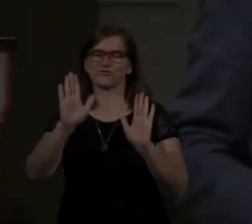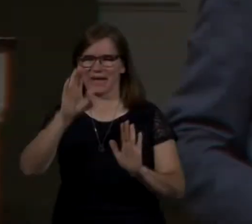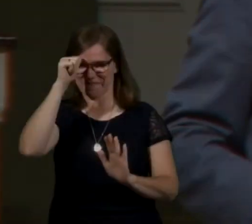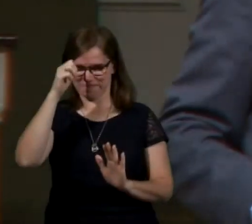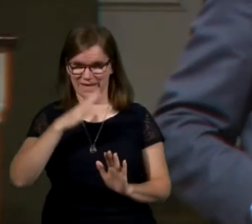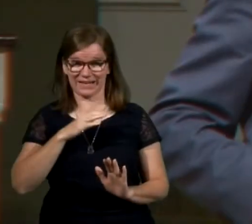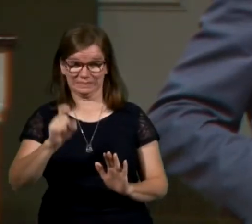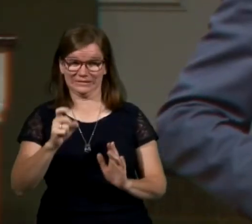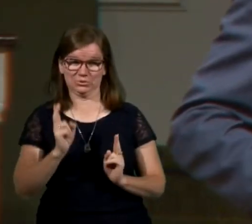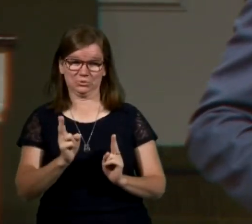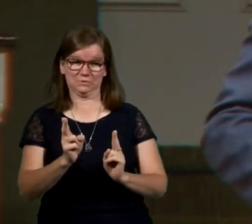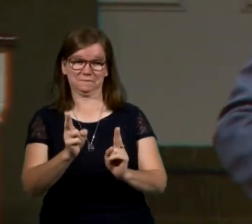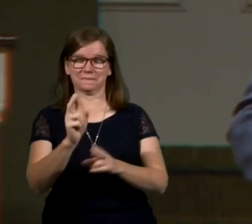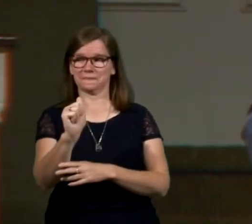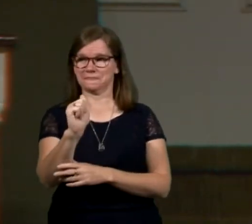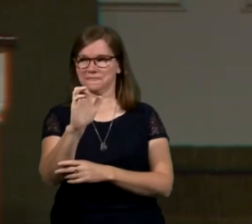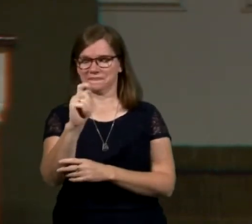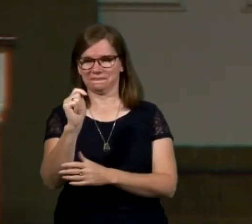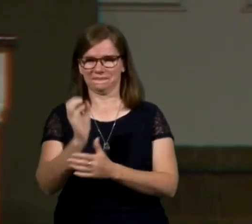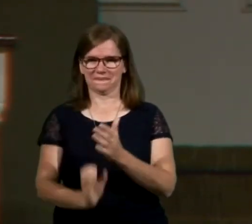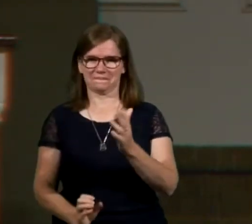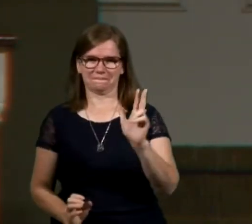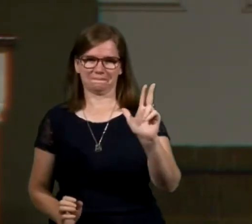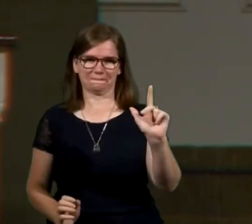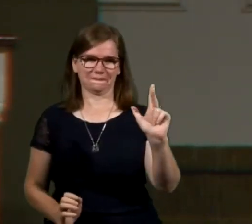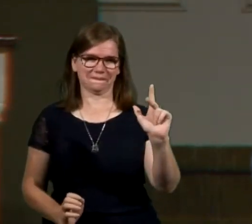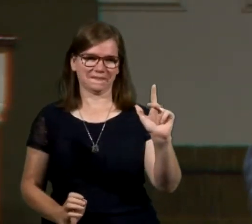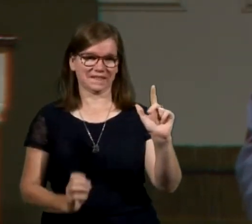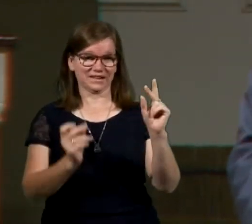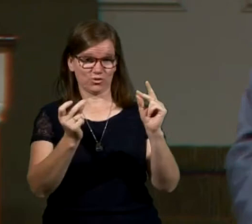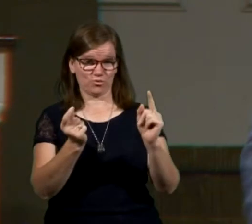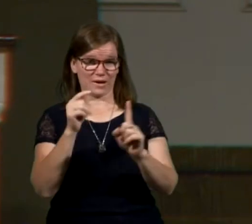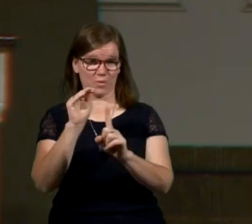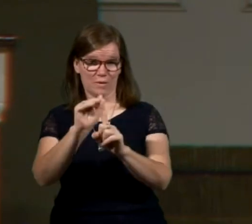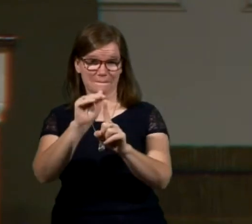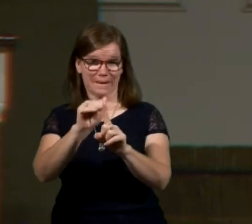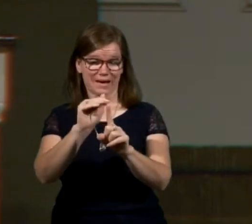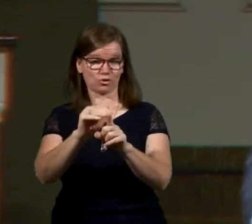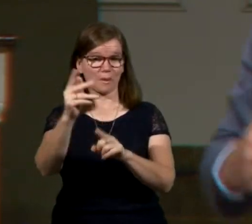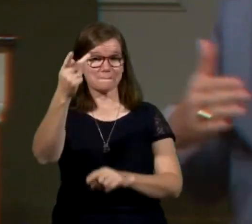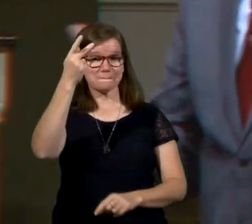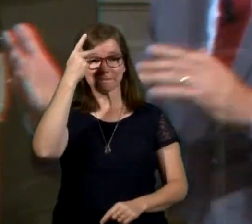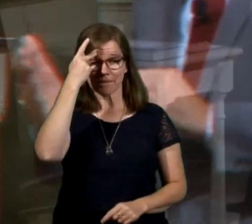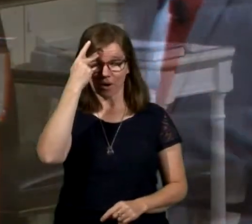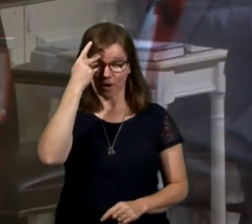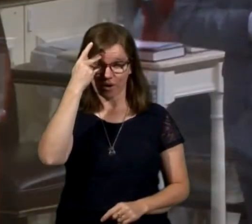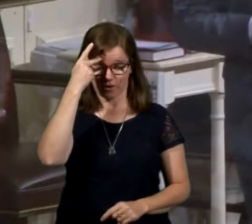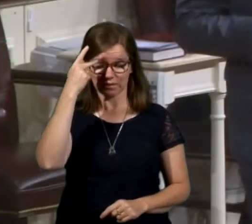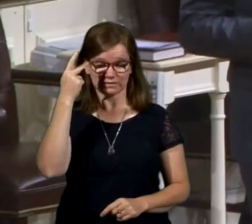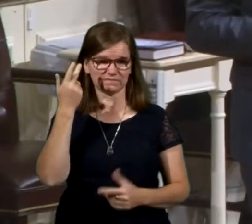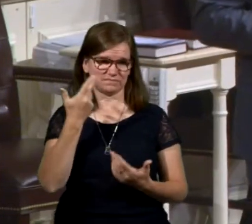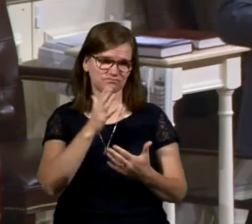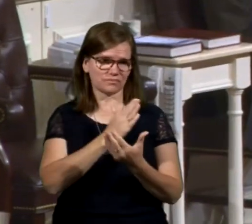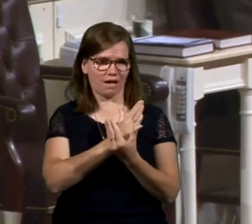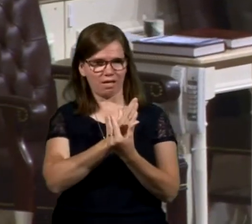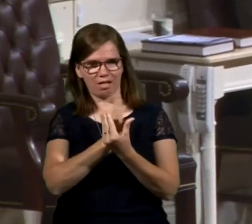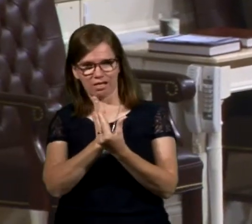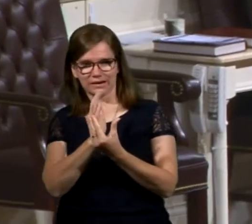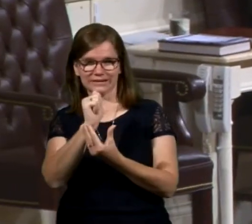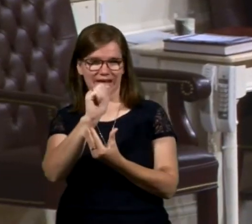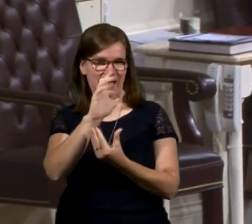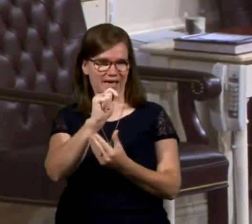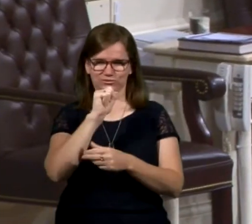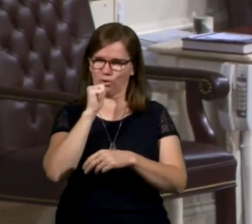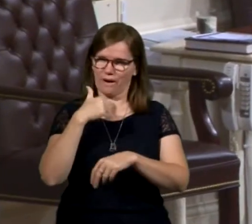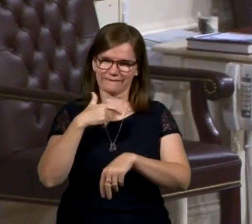We've got to hasten, but let's go to Acts chapter 23. Real quickly, just a reminder, the Apostle Paul, we've been going through the book of Acts, and I don't have time to go through